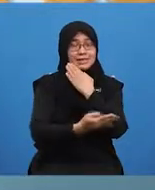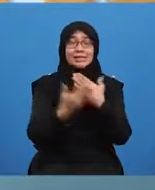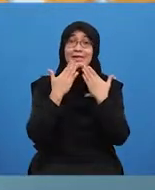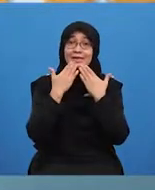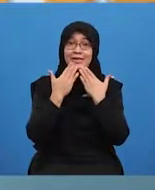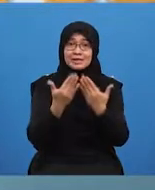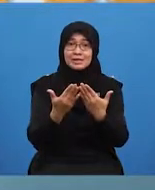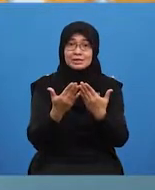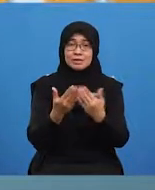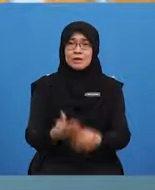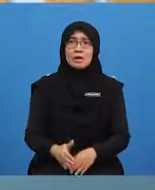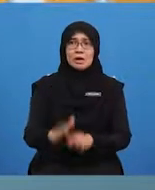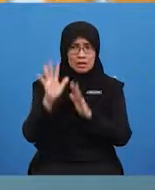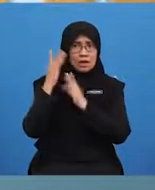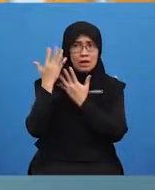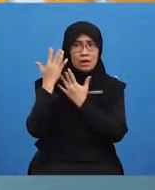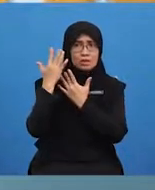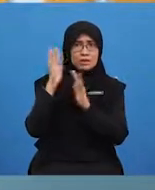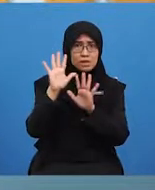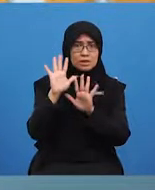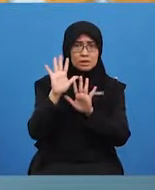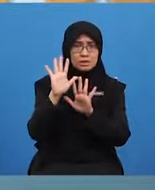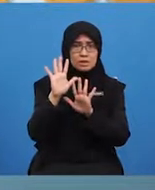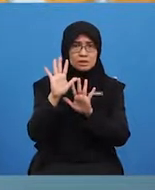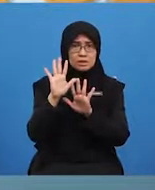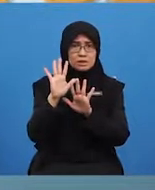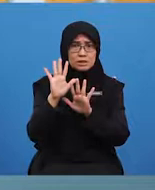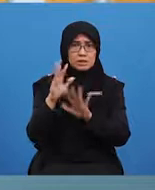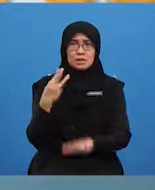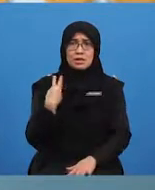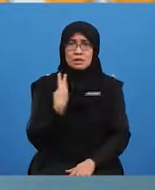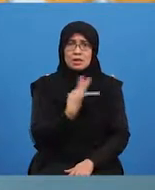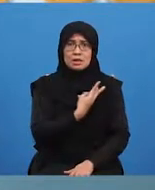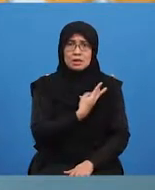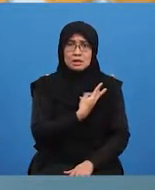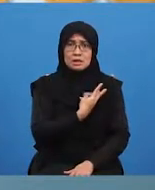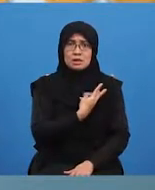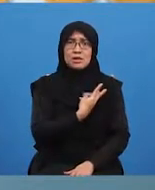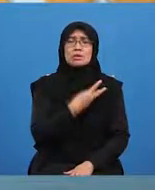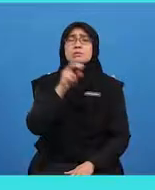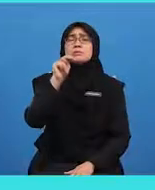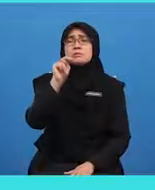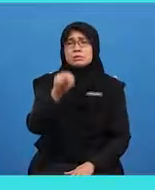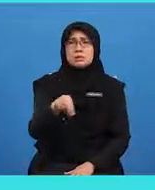Hold on. Err... I'm sorry. We actually need 14 bananas.